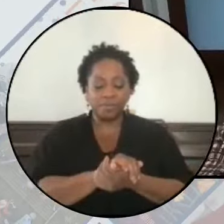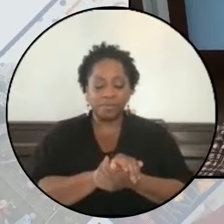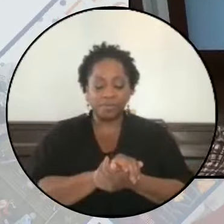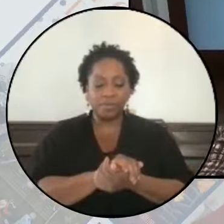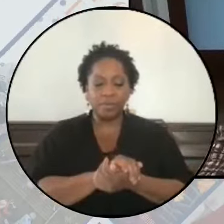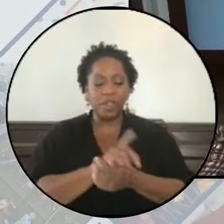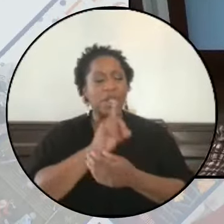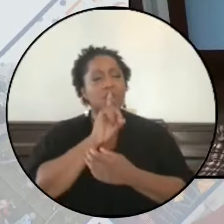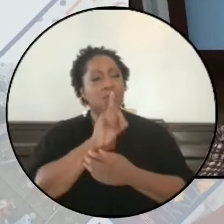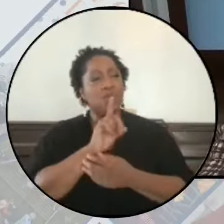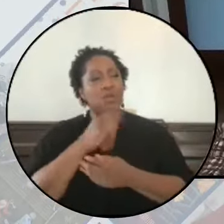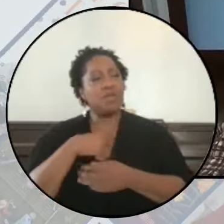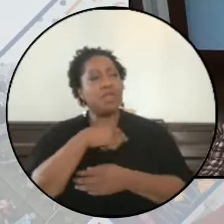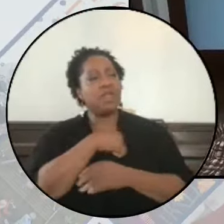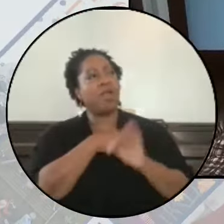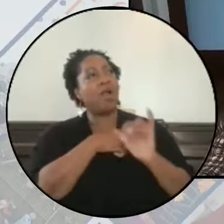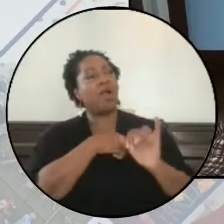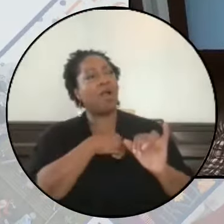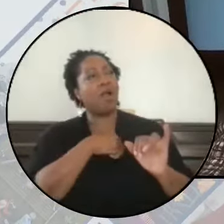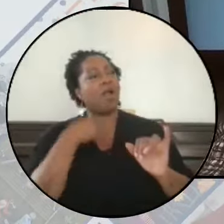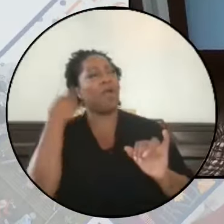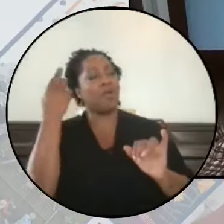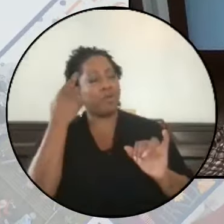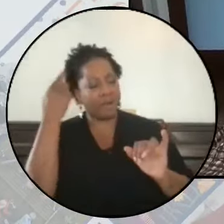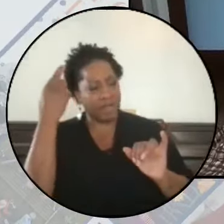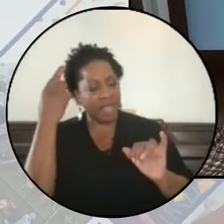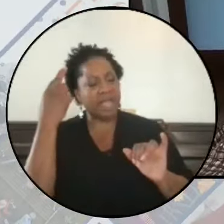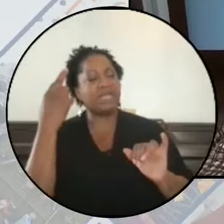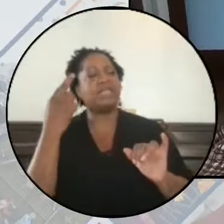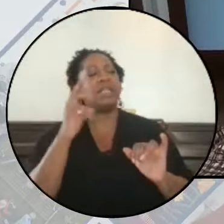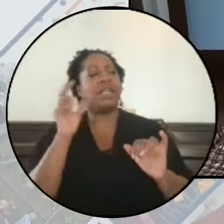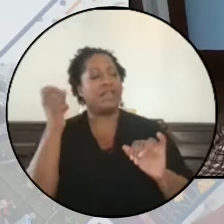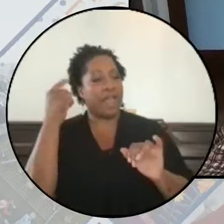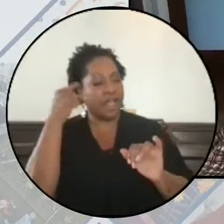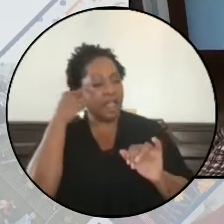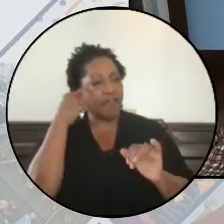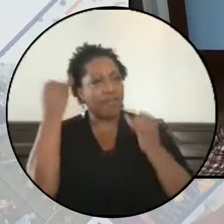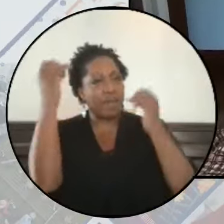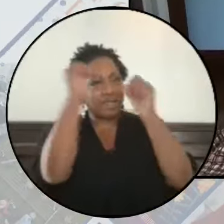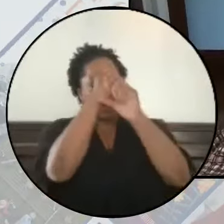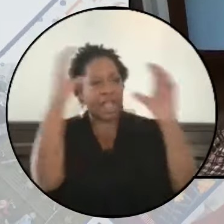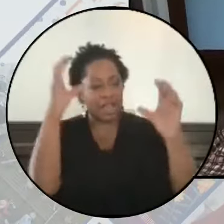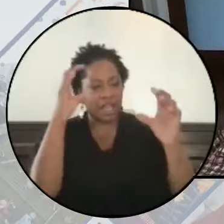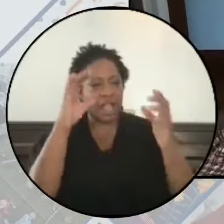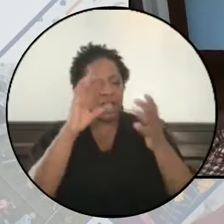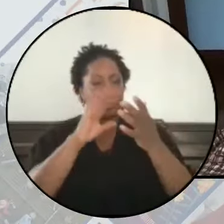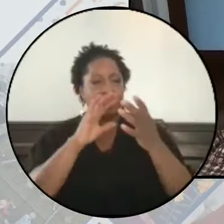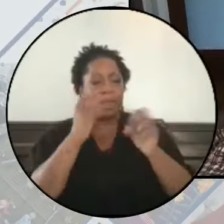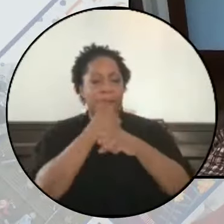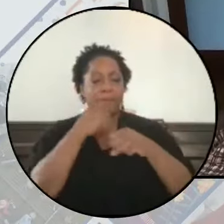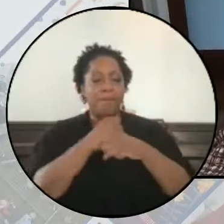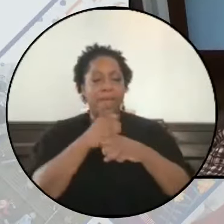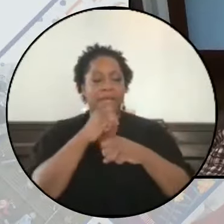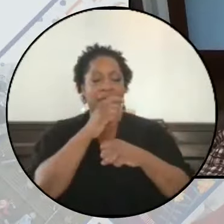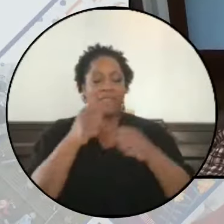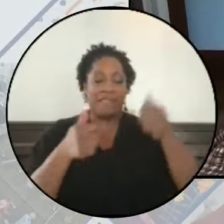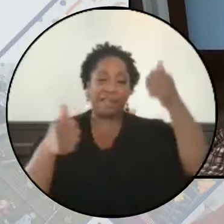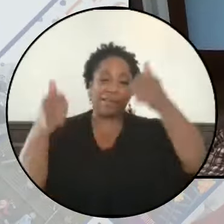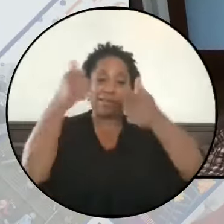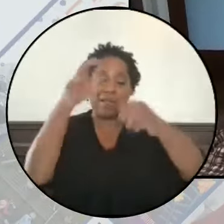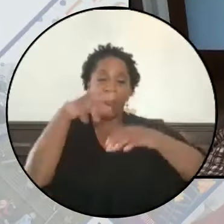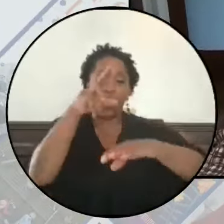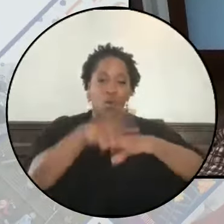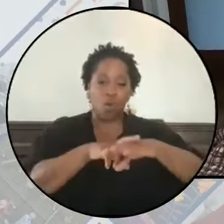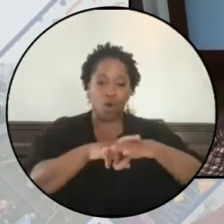And we realize that governments and the ideologies that they promote normalize these hierarchies even as they